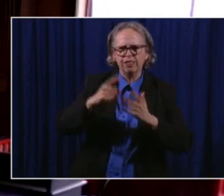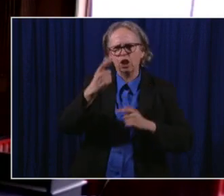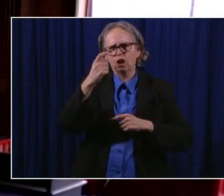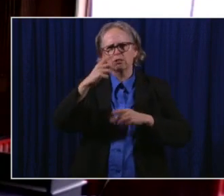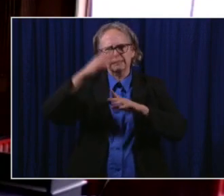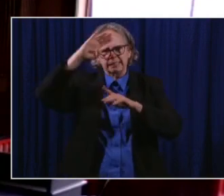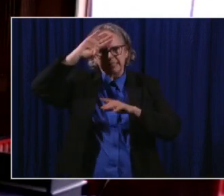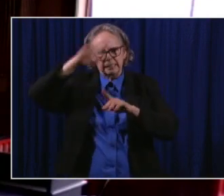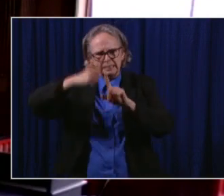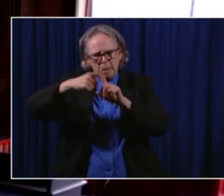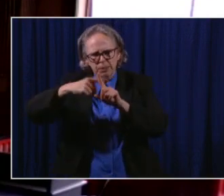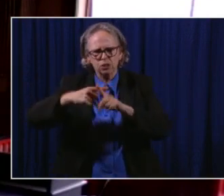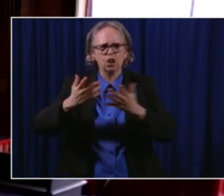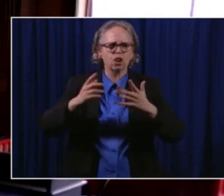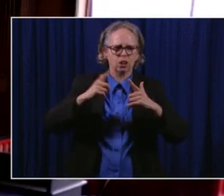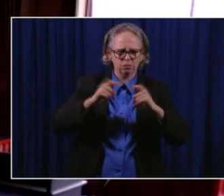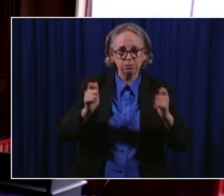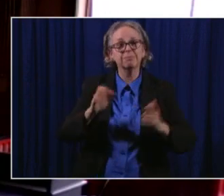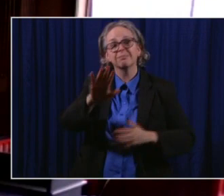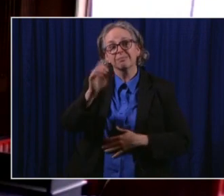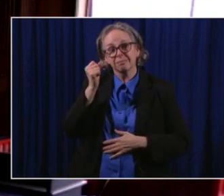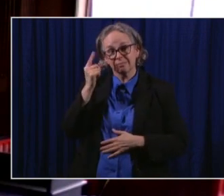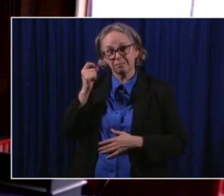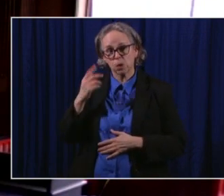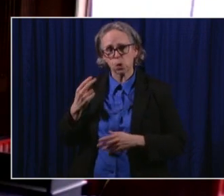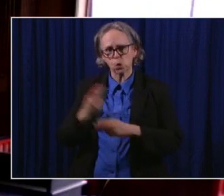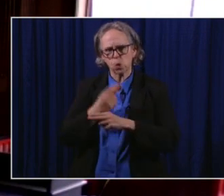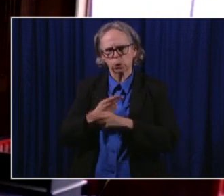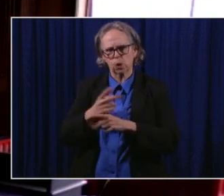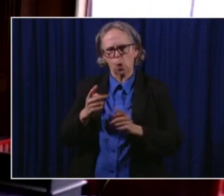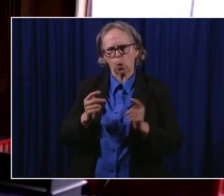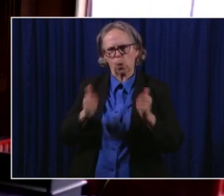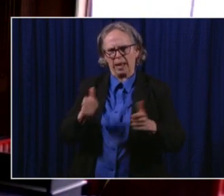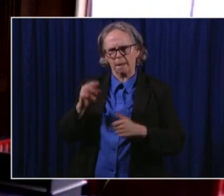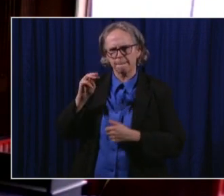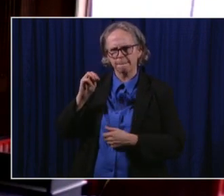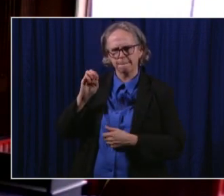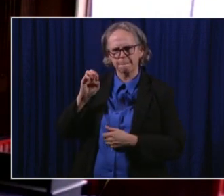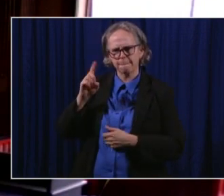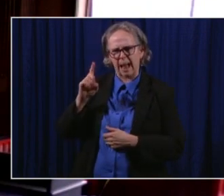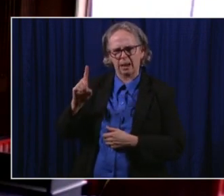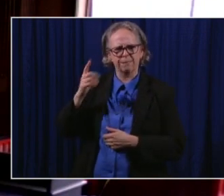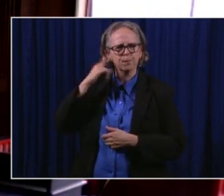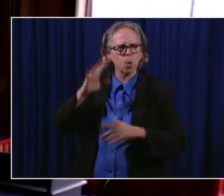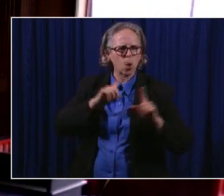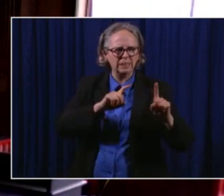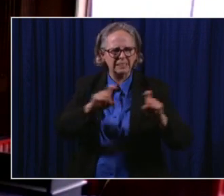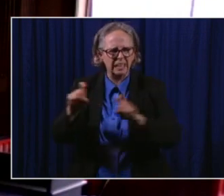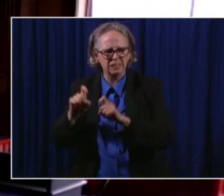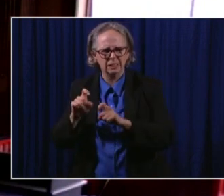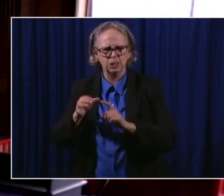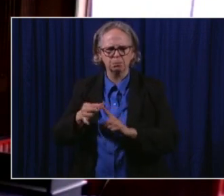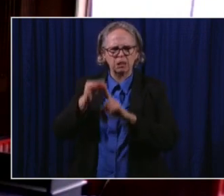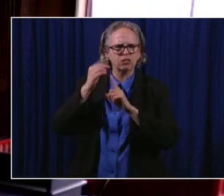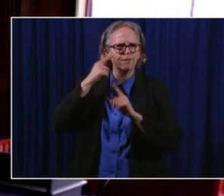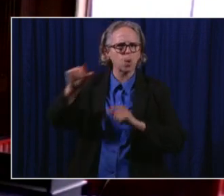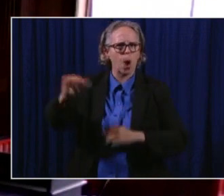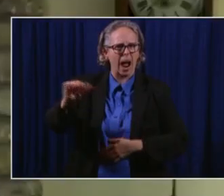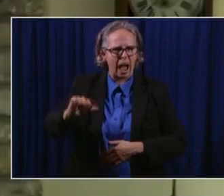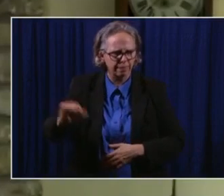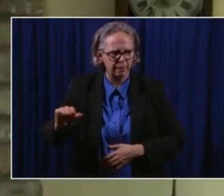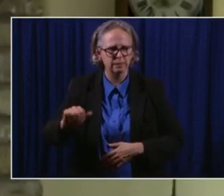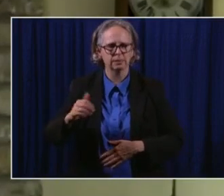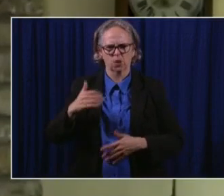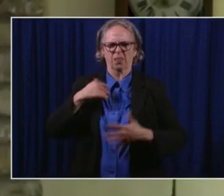been using QuickMed to do our testing for all of our scholar-athletes, our COVID testing. So that's kind of how we started the relationship. Well, that's great.